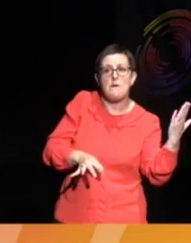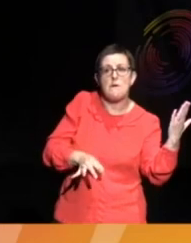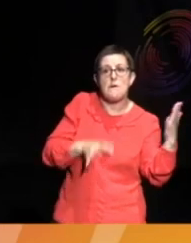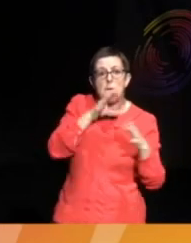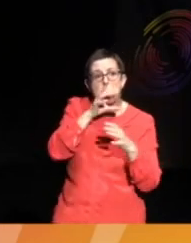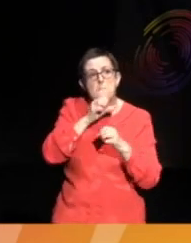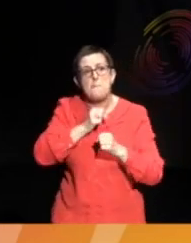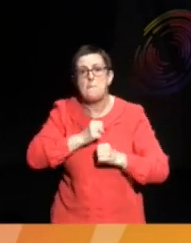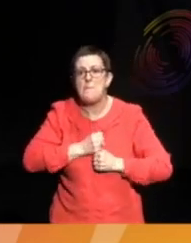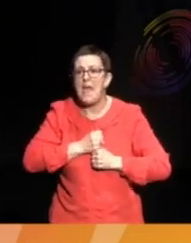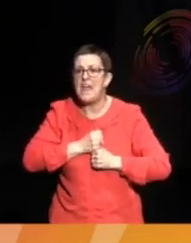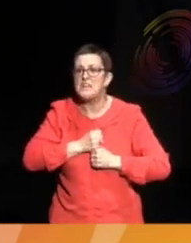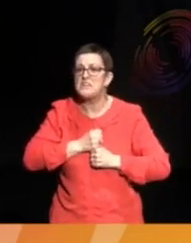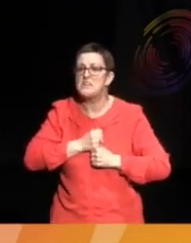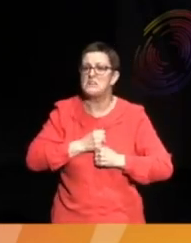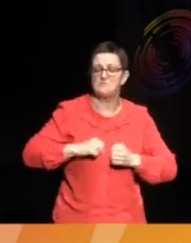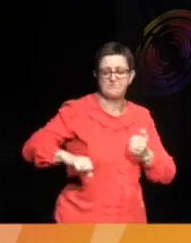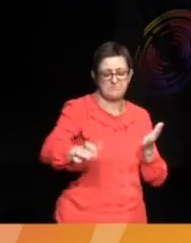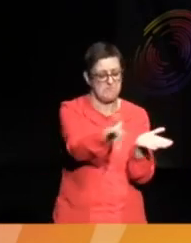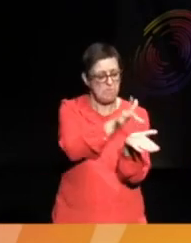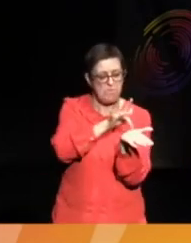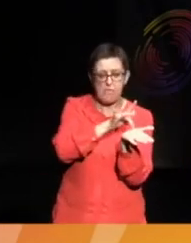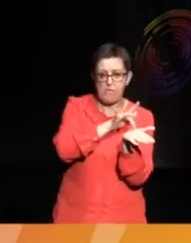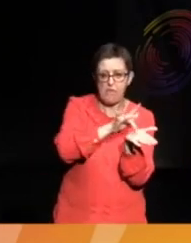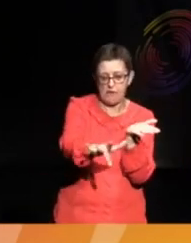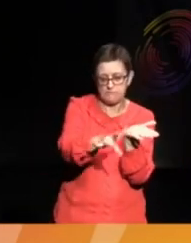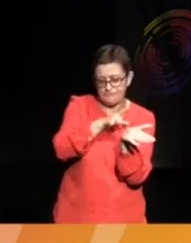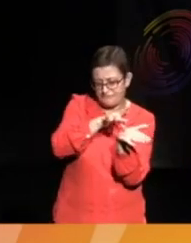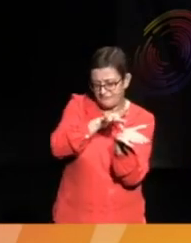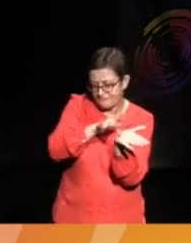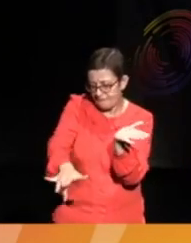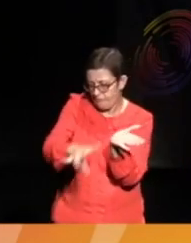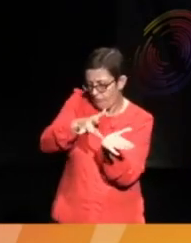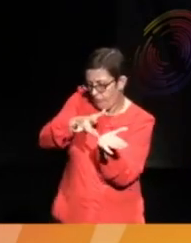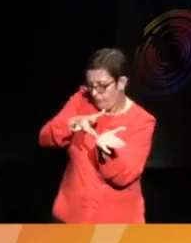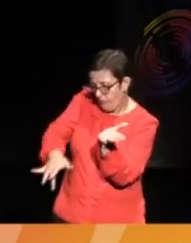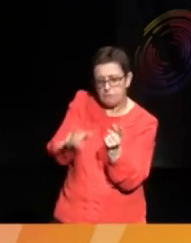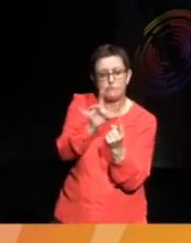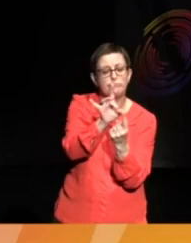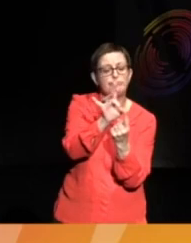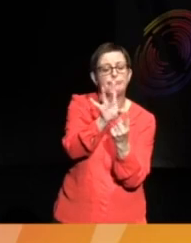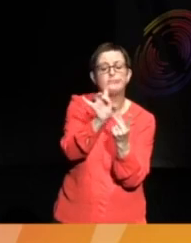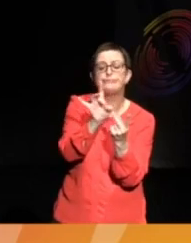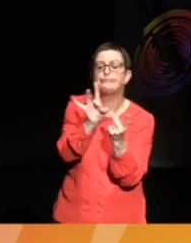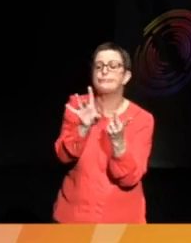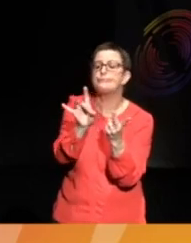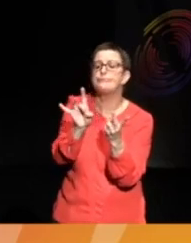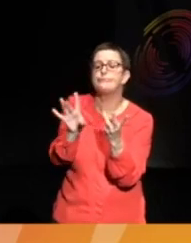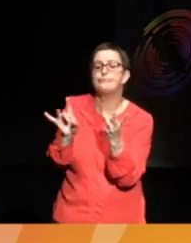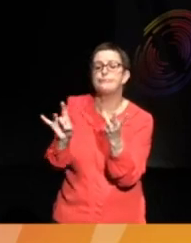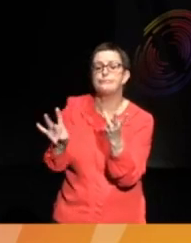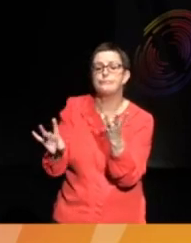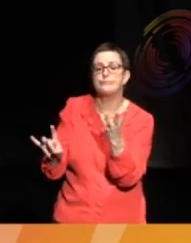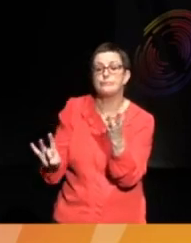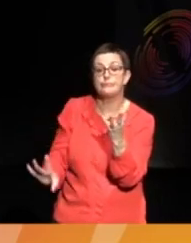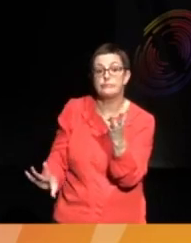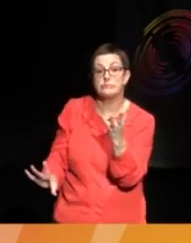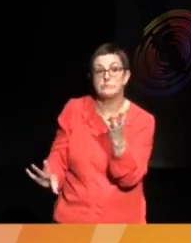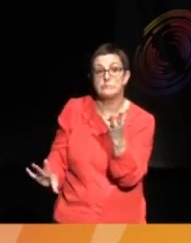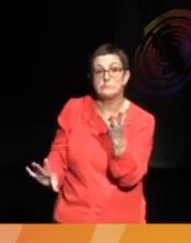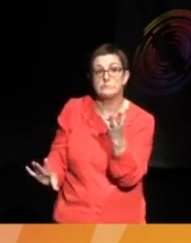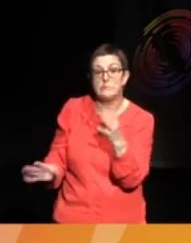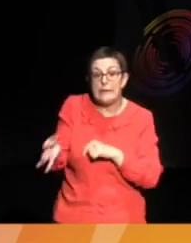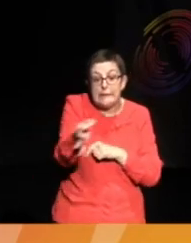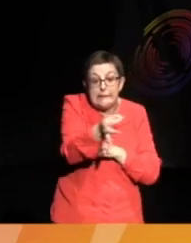erasing faces. Whole bodies the first story. So now the town is filled with